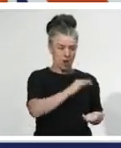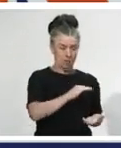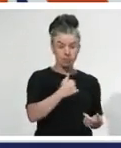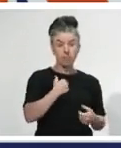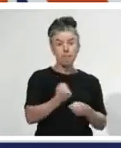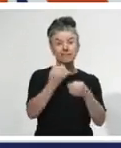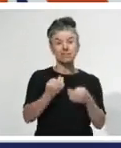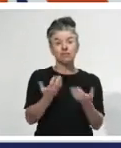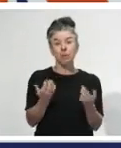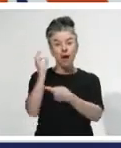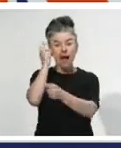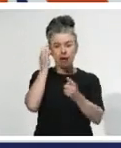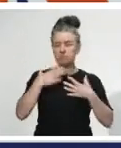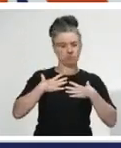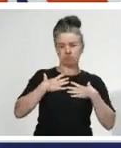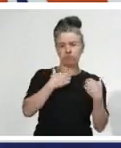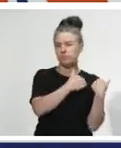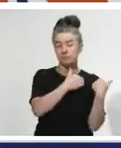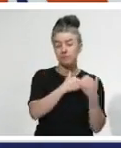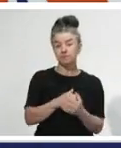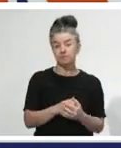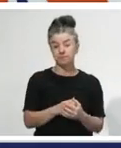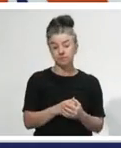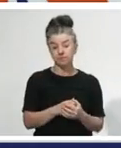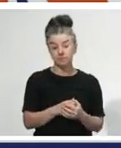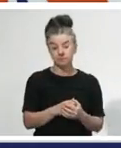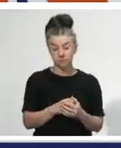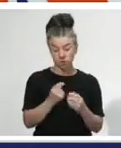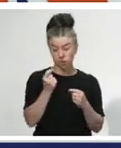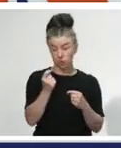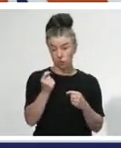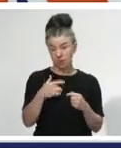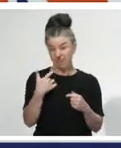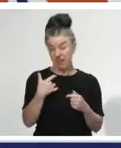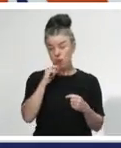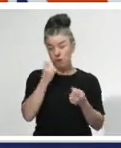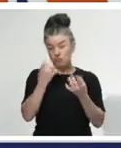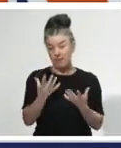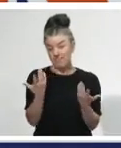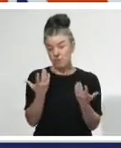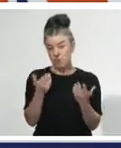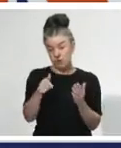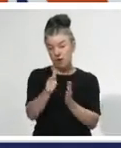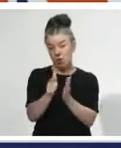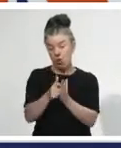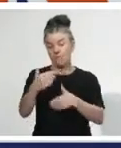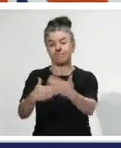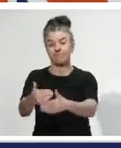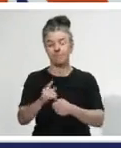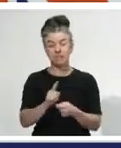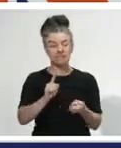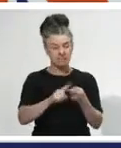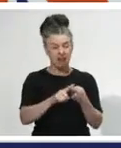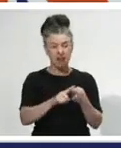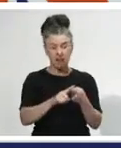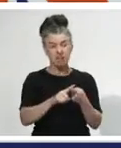anyone else though. I expect that to be ready you know shortly but regardless of the timelines for that, we've still committed to six months